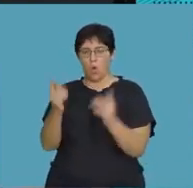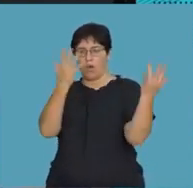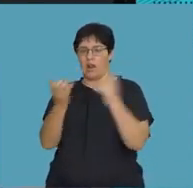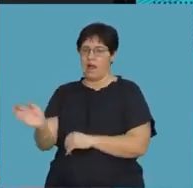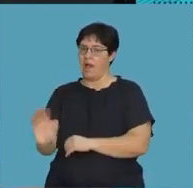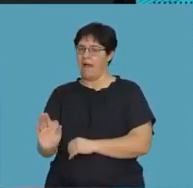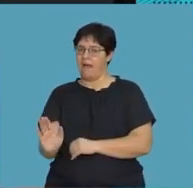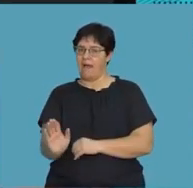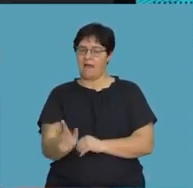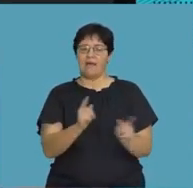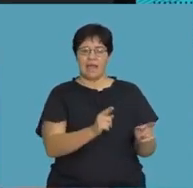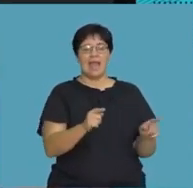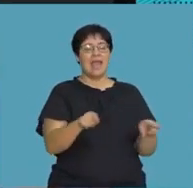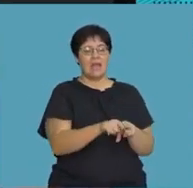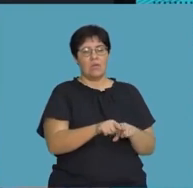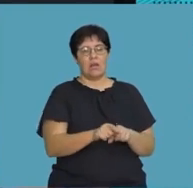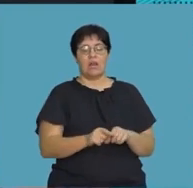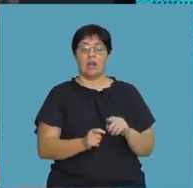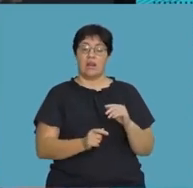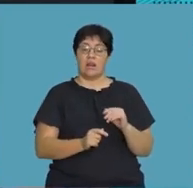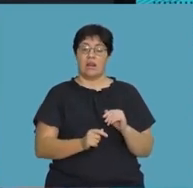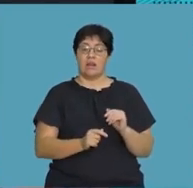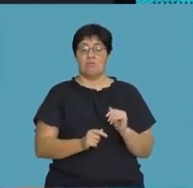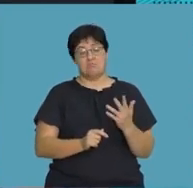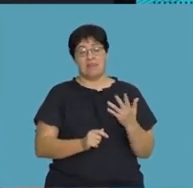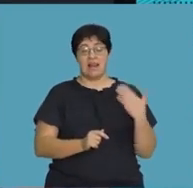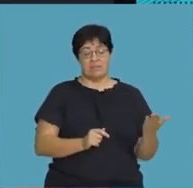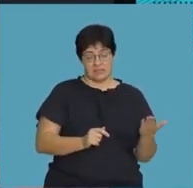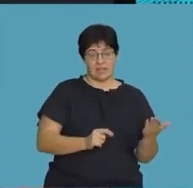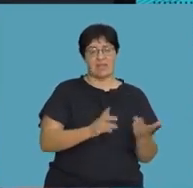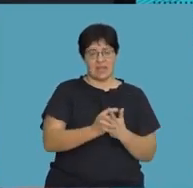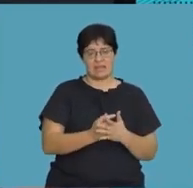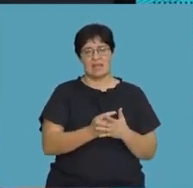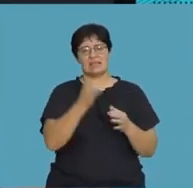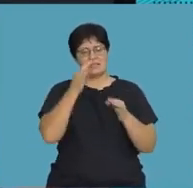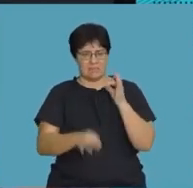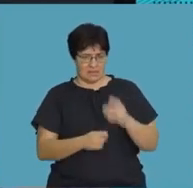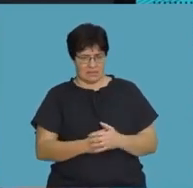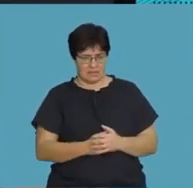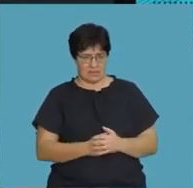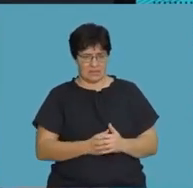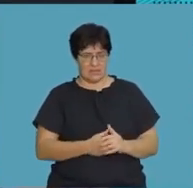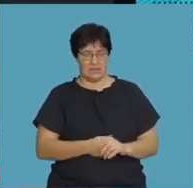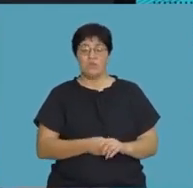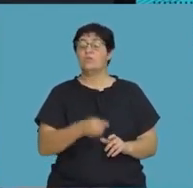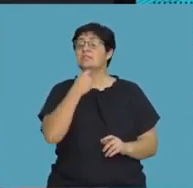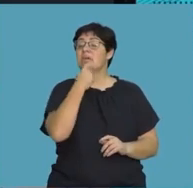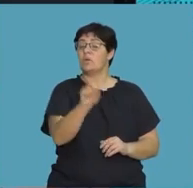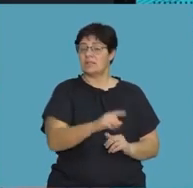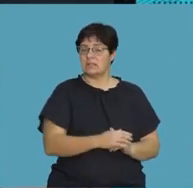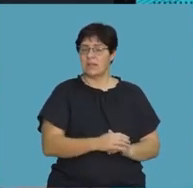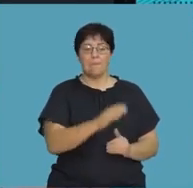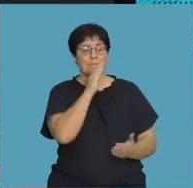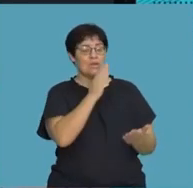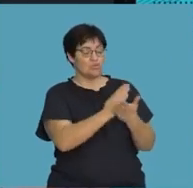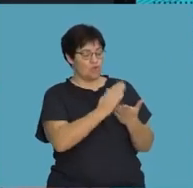expression. Your equal sign will always be on the left, and then you simplify the expression. When I say simplify, I'm